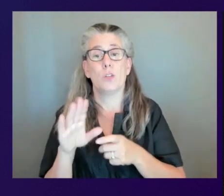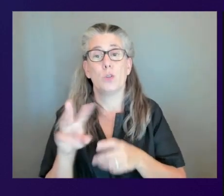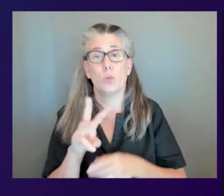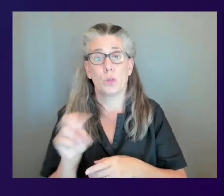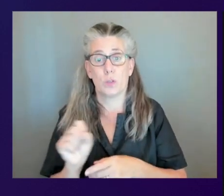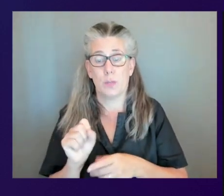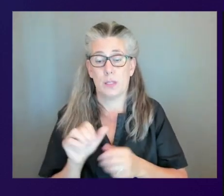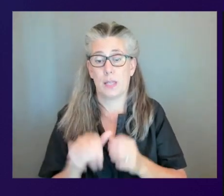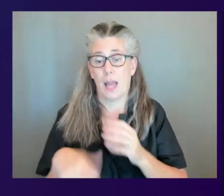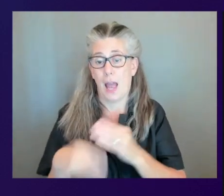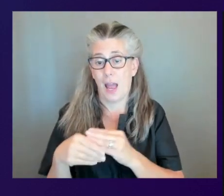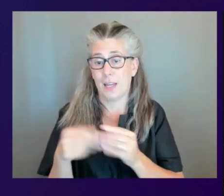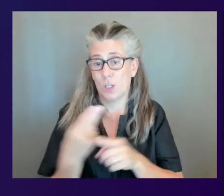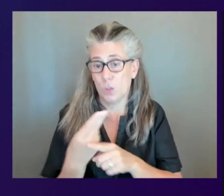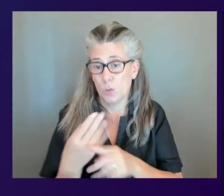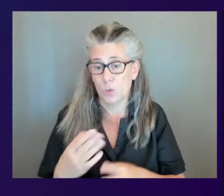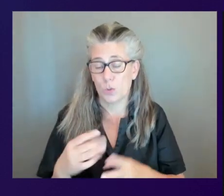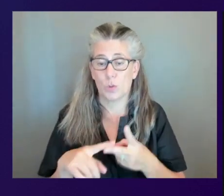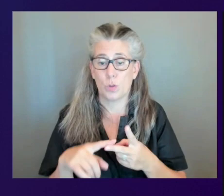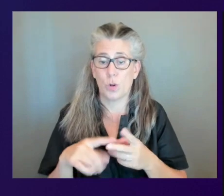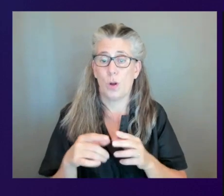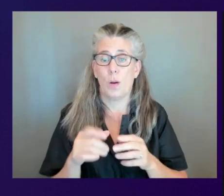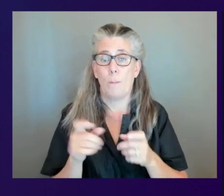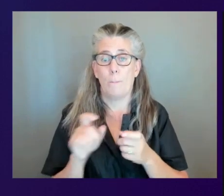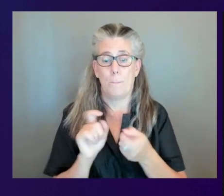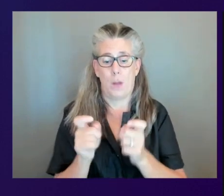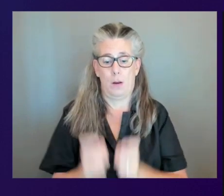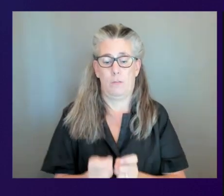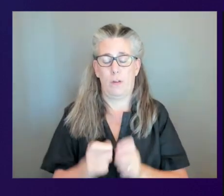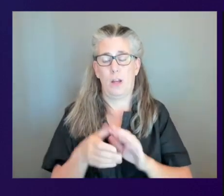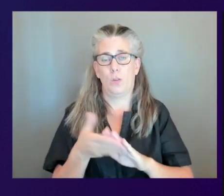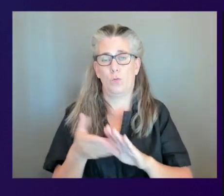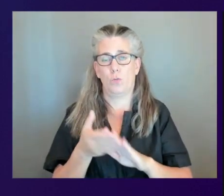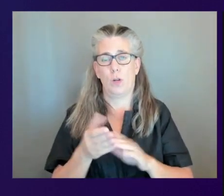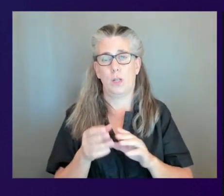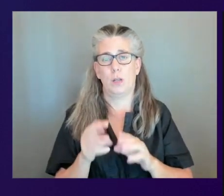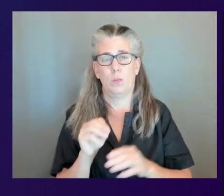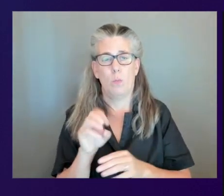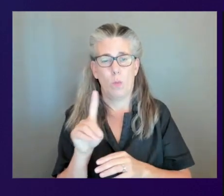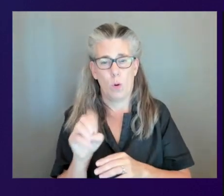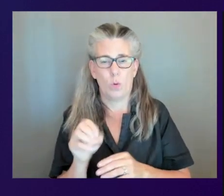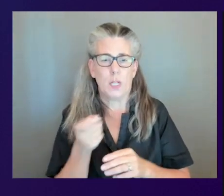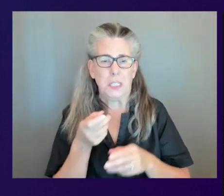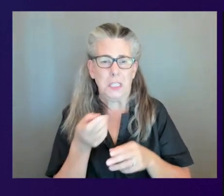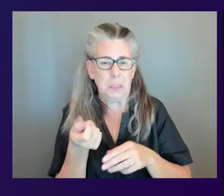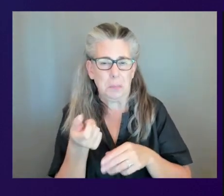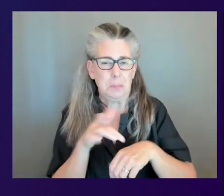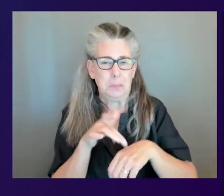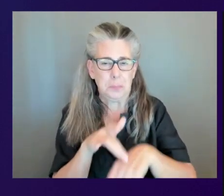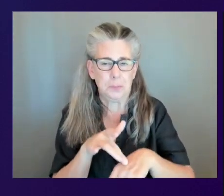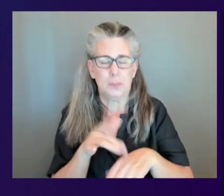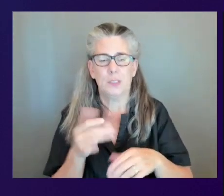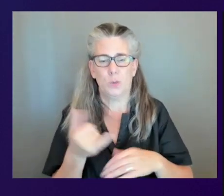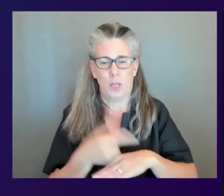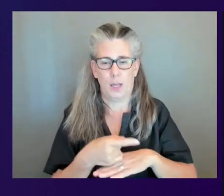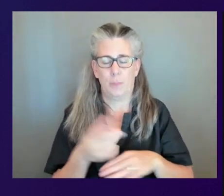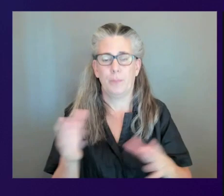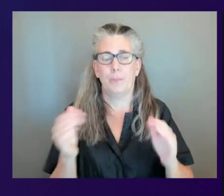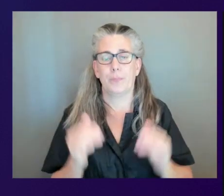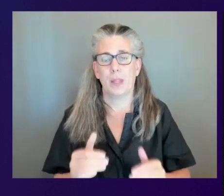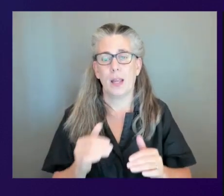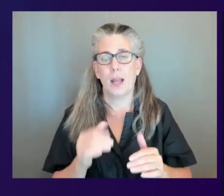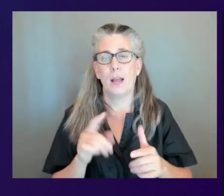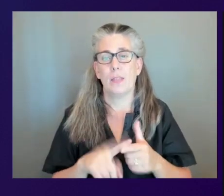users modifying the running mode of a workspace we did cover that slightly today and then also rebooting a workspace and restoring or